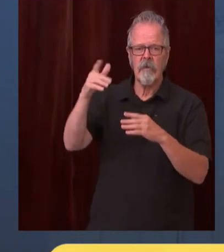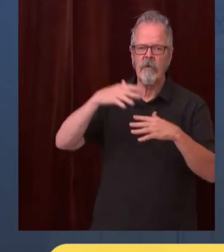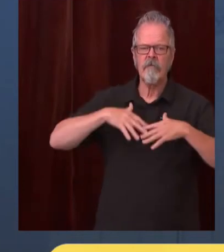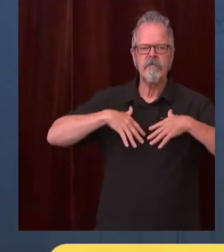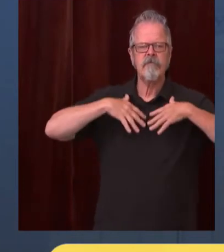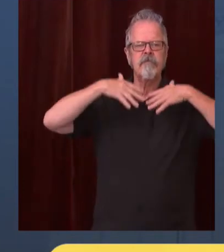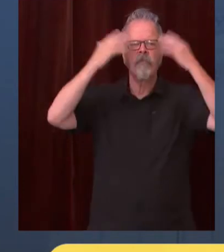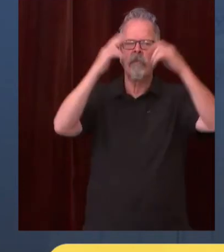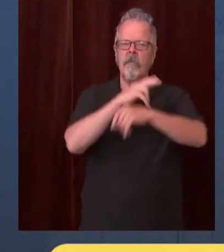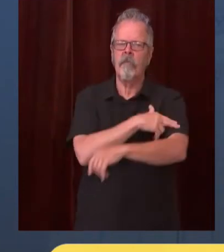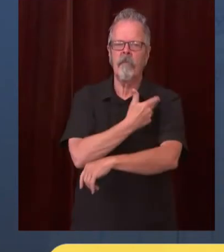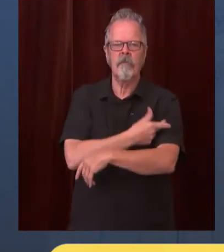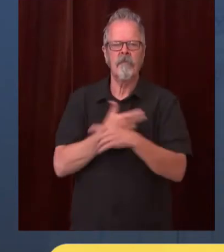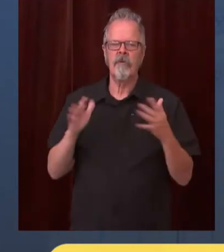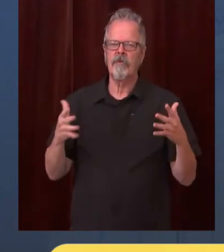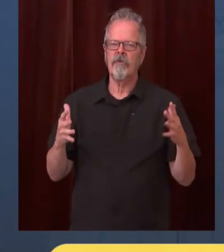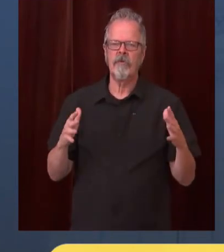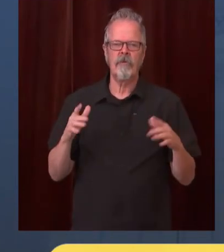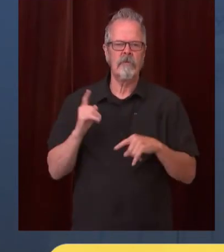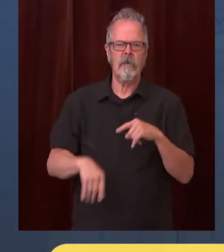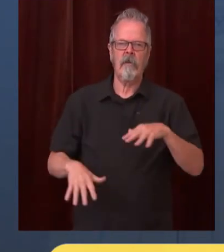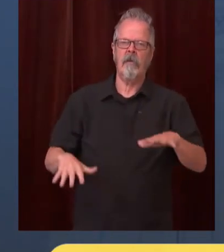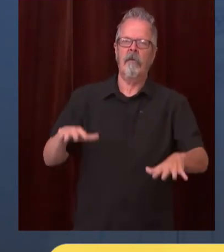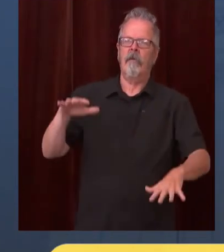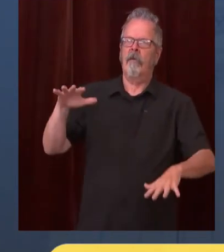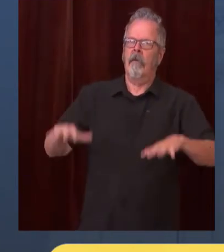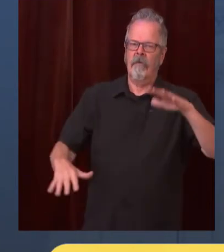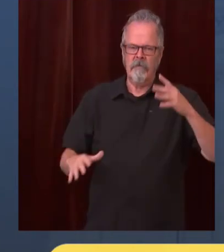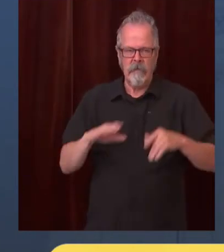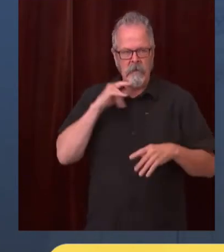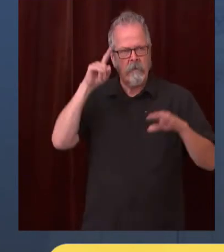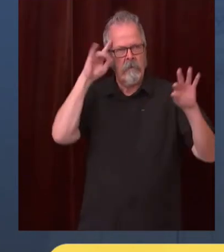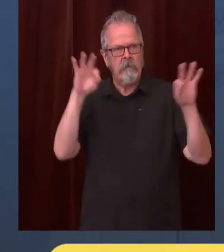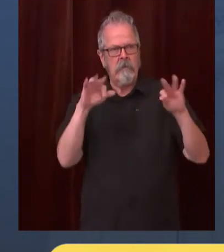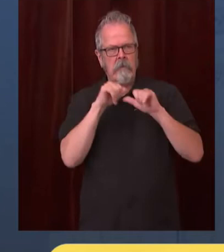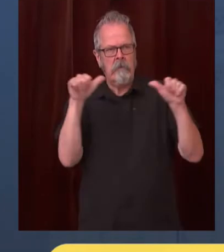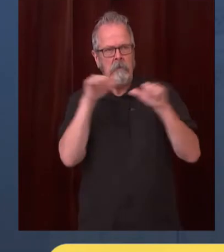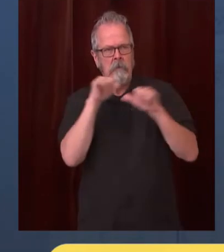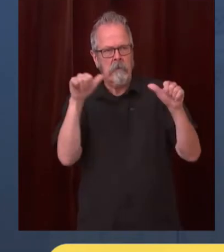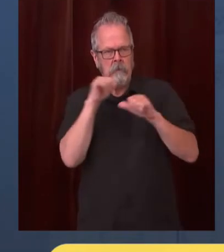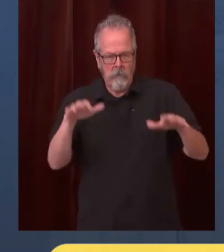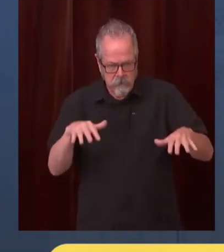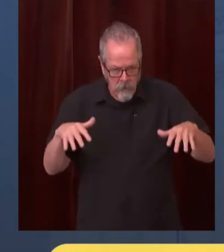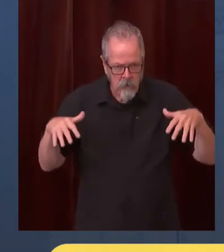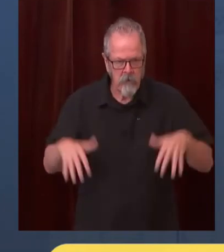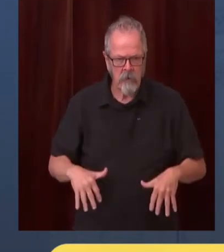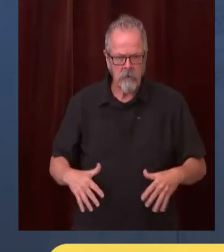and i hope that we can do better now if i can't like to talk about